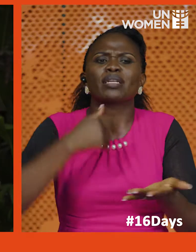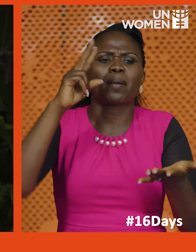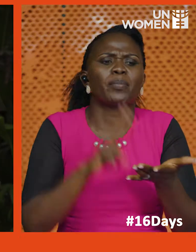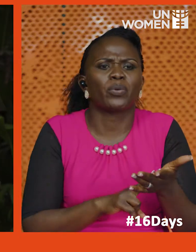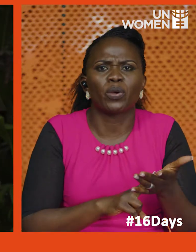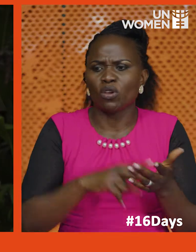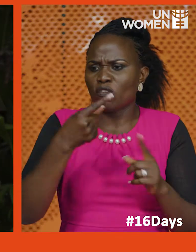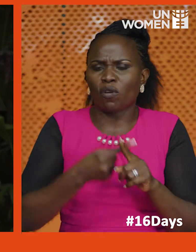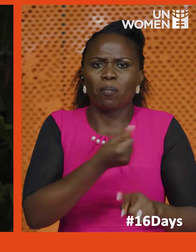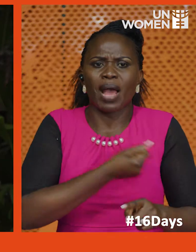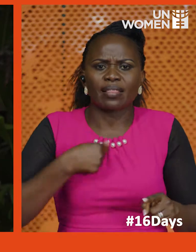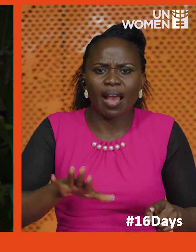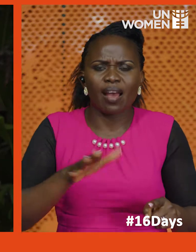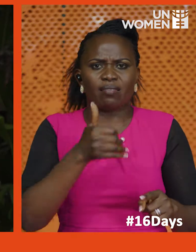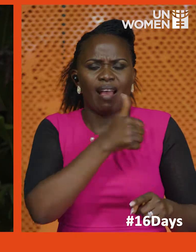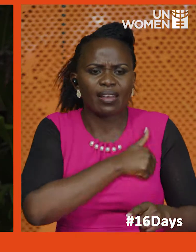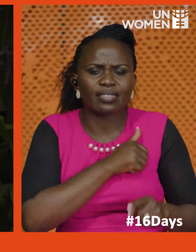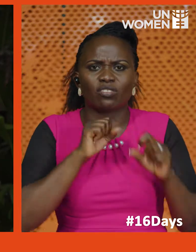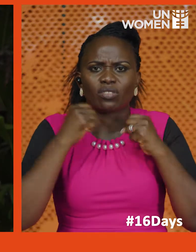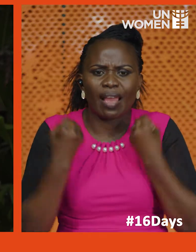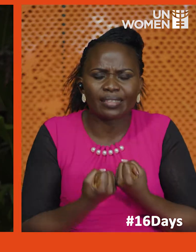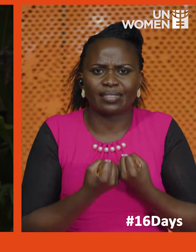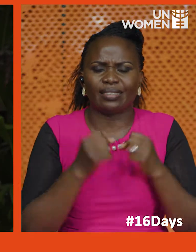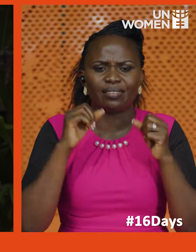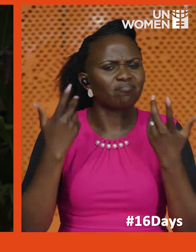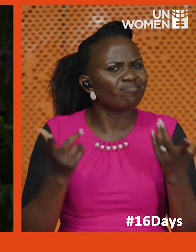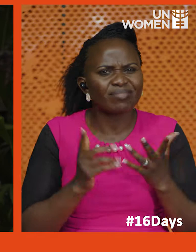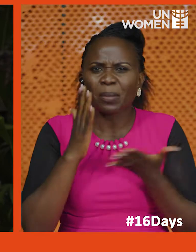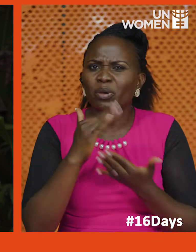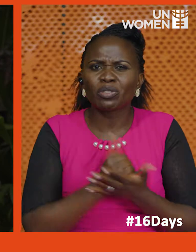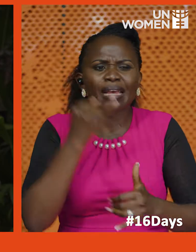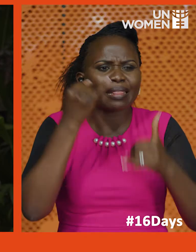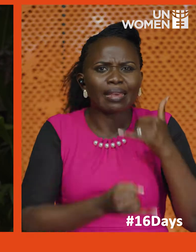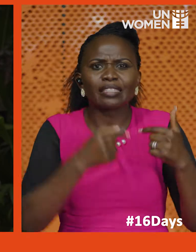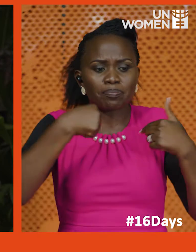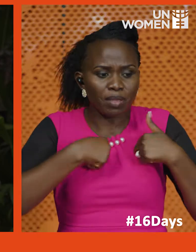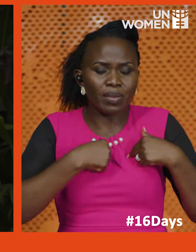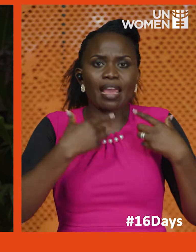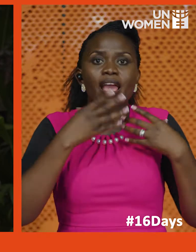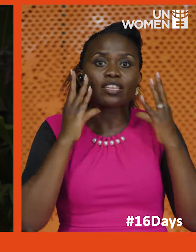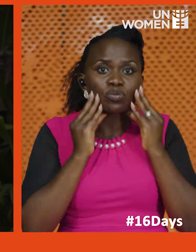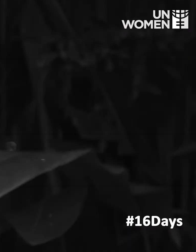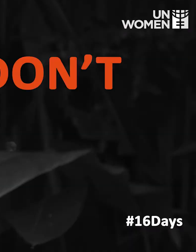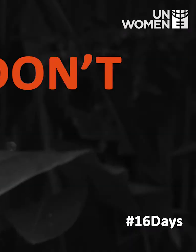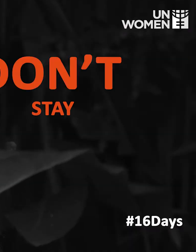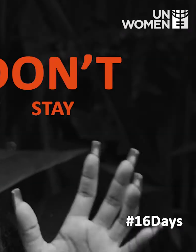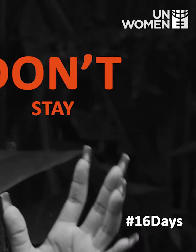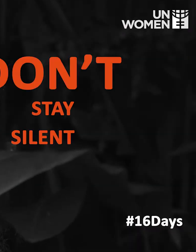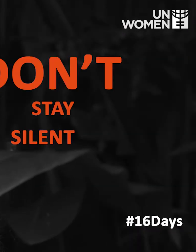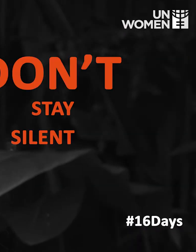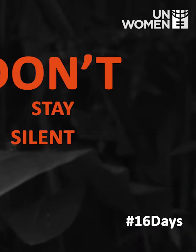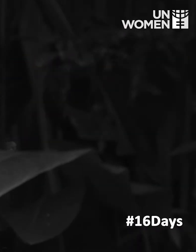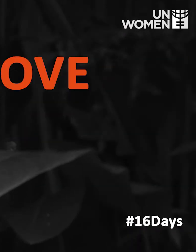point to your mother, your auntie, your families and society because at the end of the day they're not dealing with a violent partner, you are the one. So please